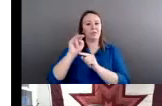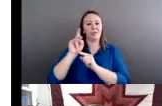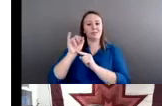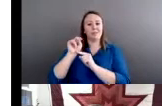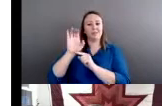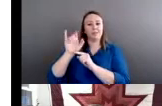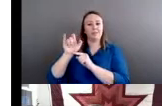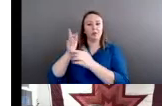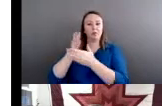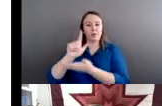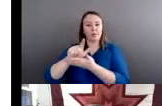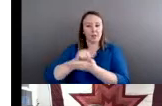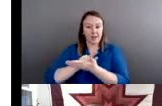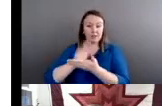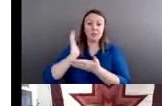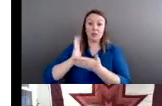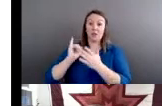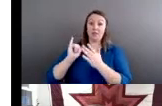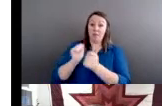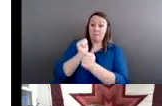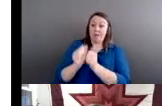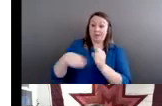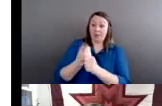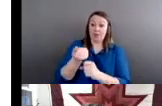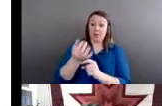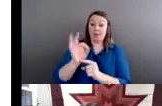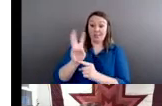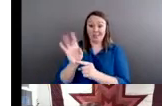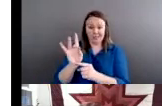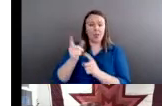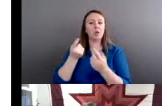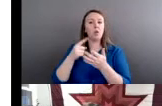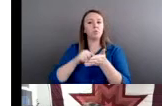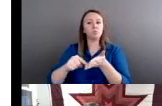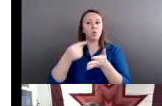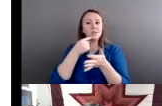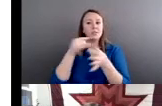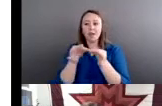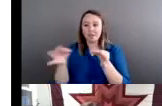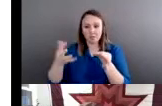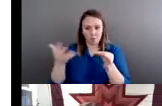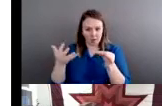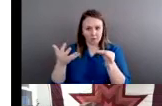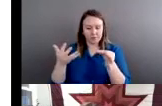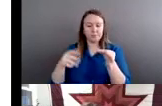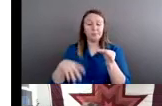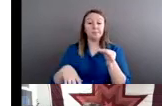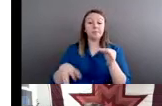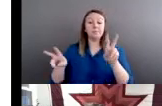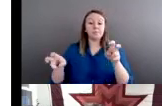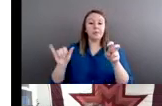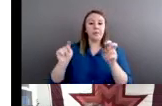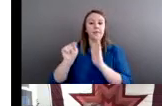passed in 1968, what the Indian Civil Rights Act says is that at the time, the